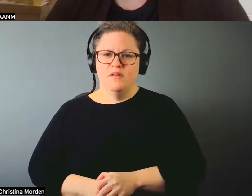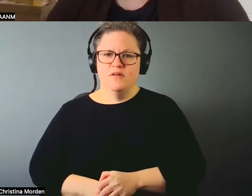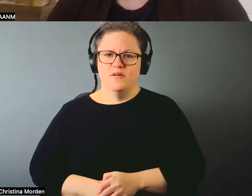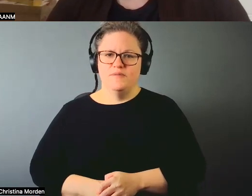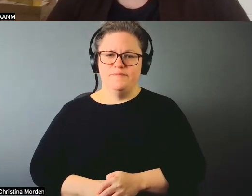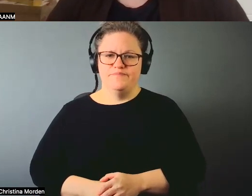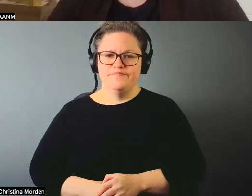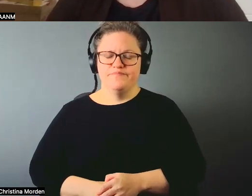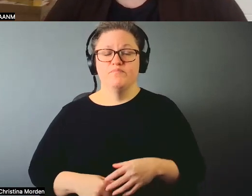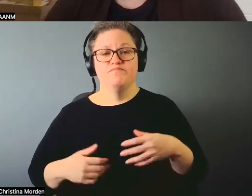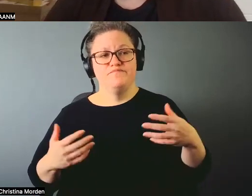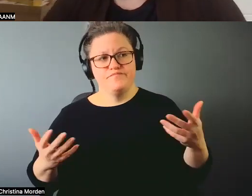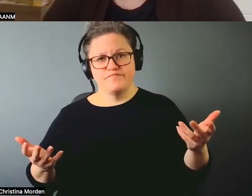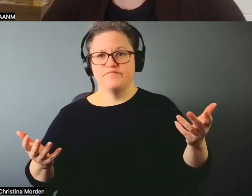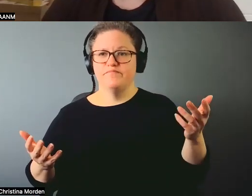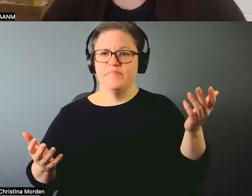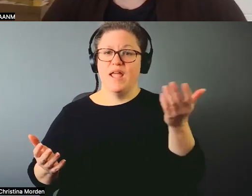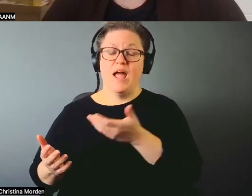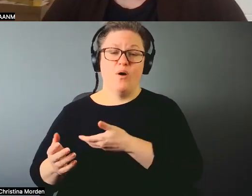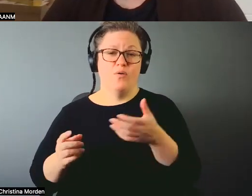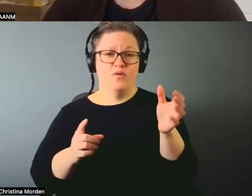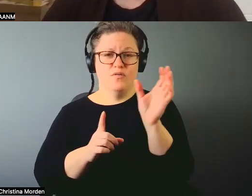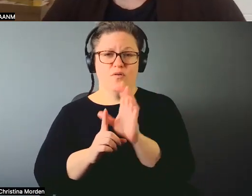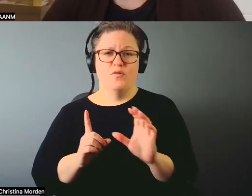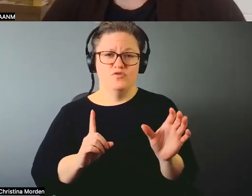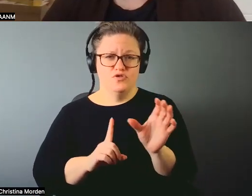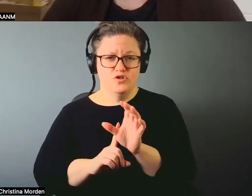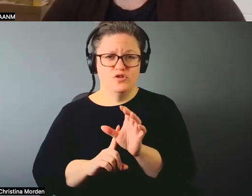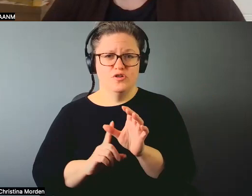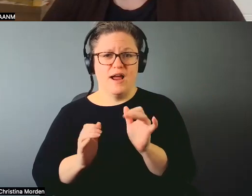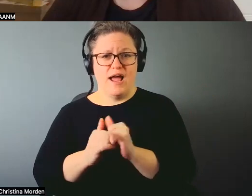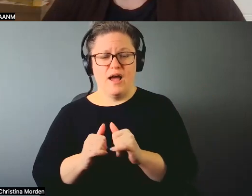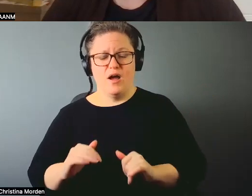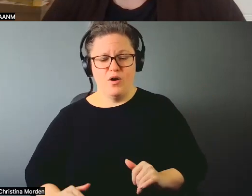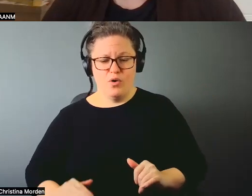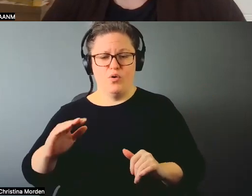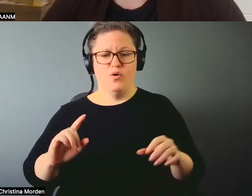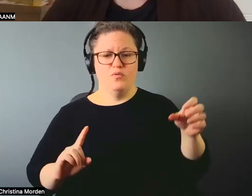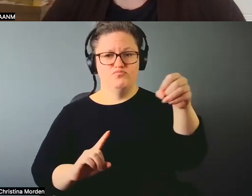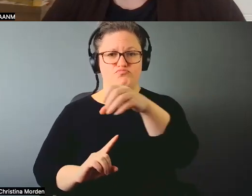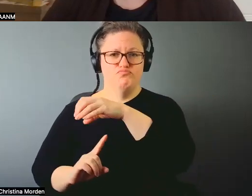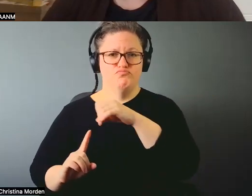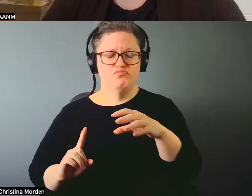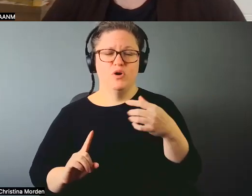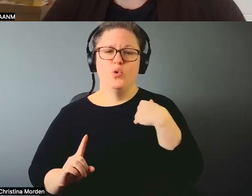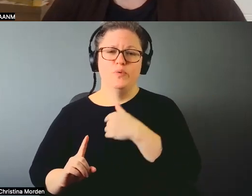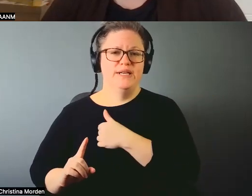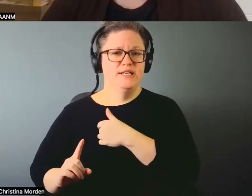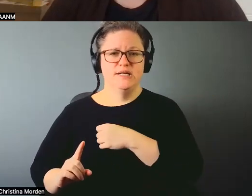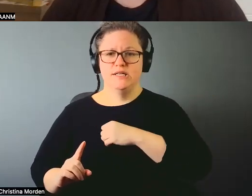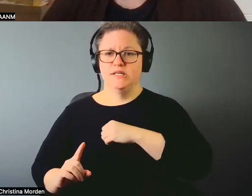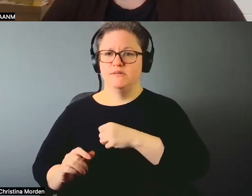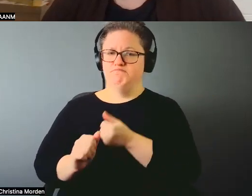socialization of culture that, you know, really does everything to disregard death to not,